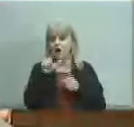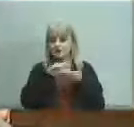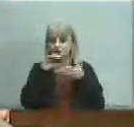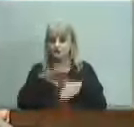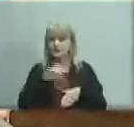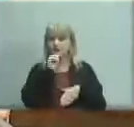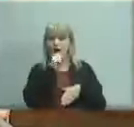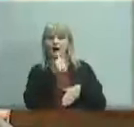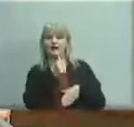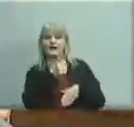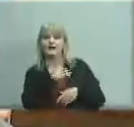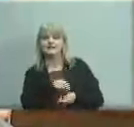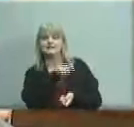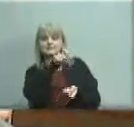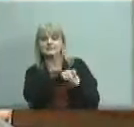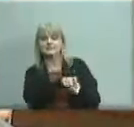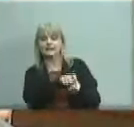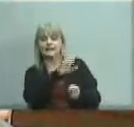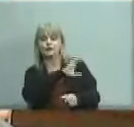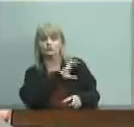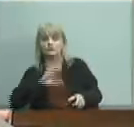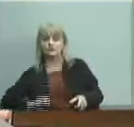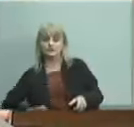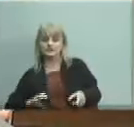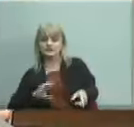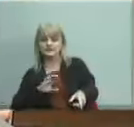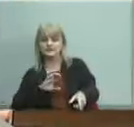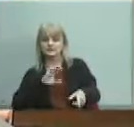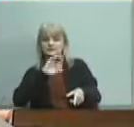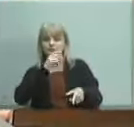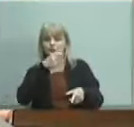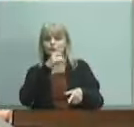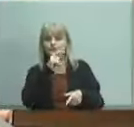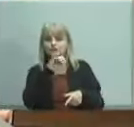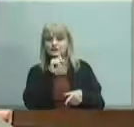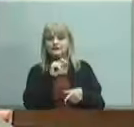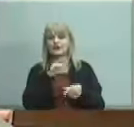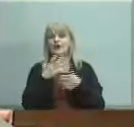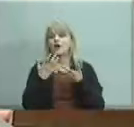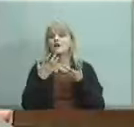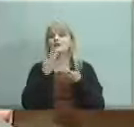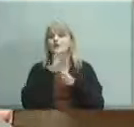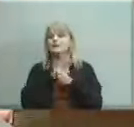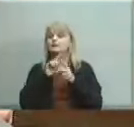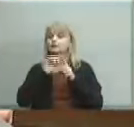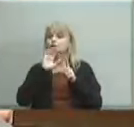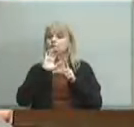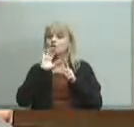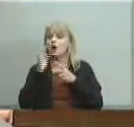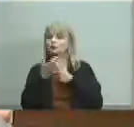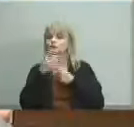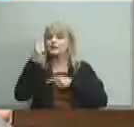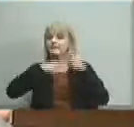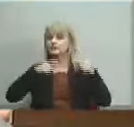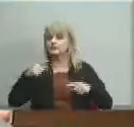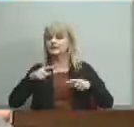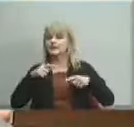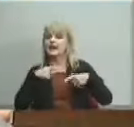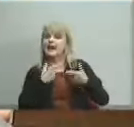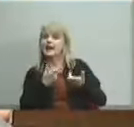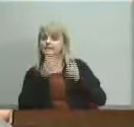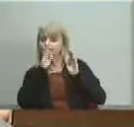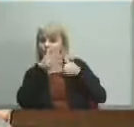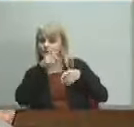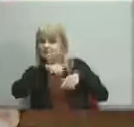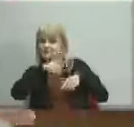christian this would ensure that the nurses in the schools are committed to cultural diversity and address students needs without invoking